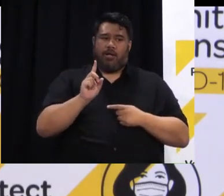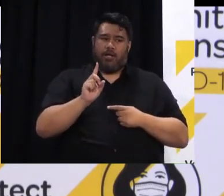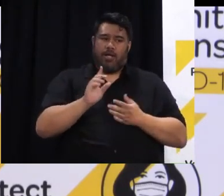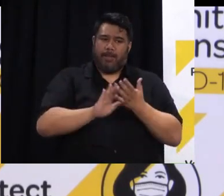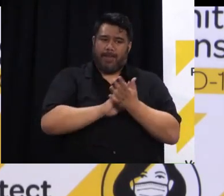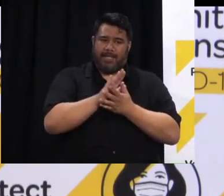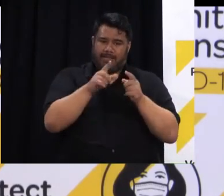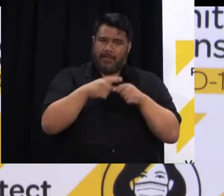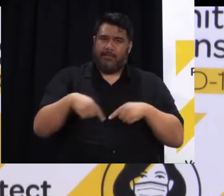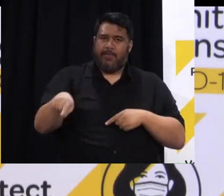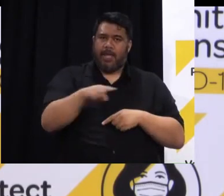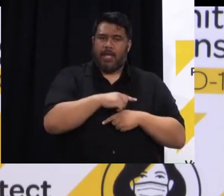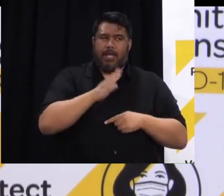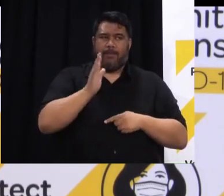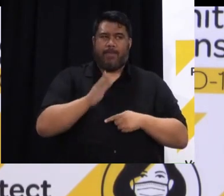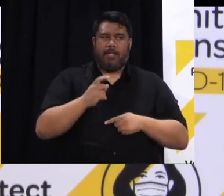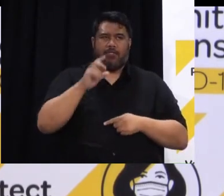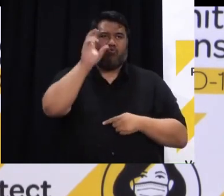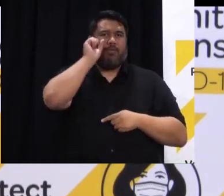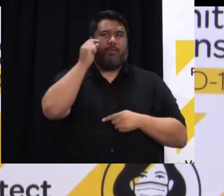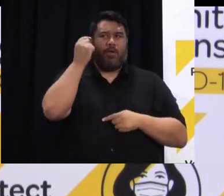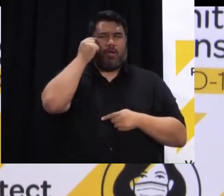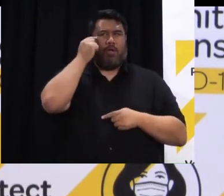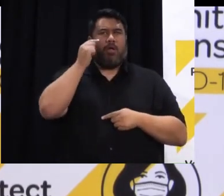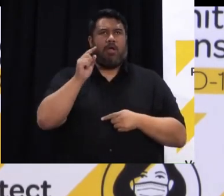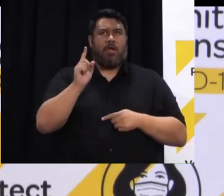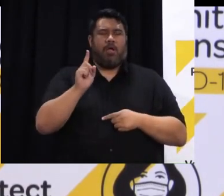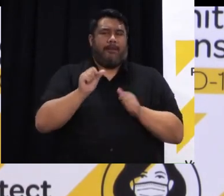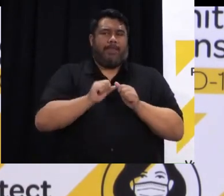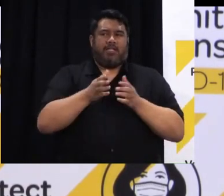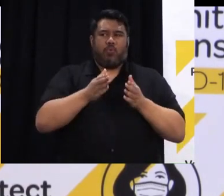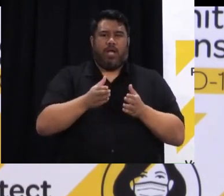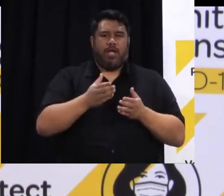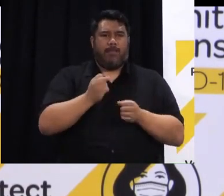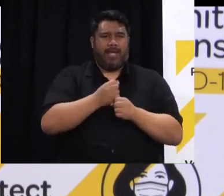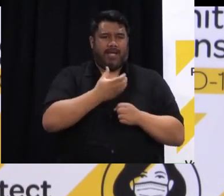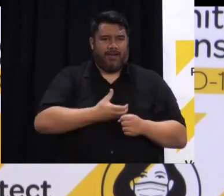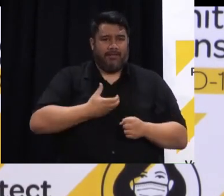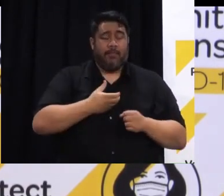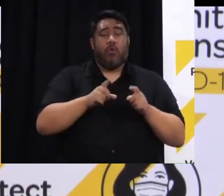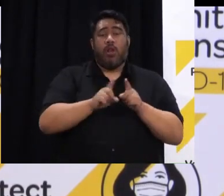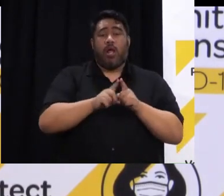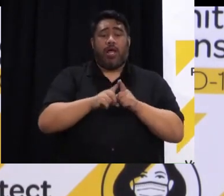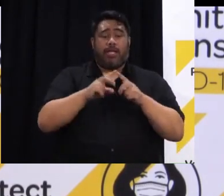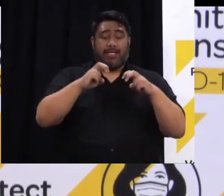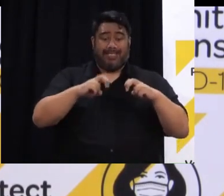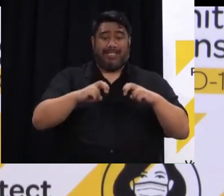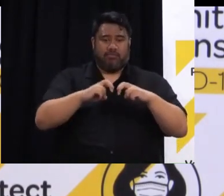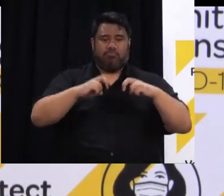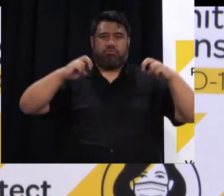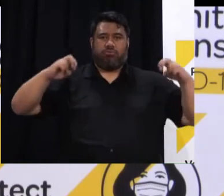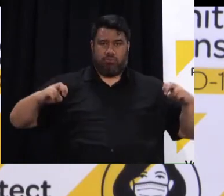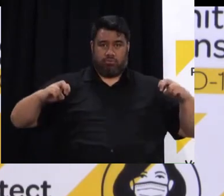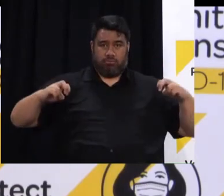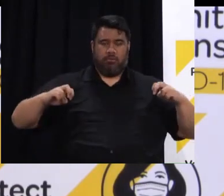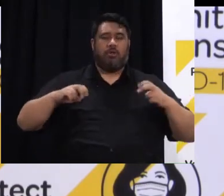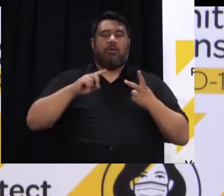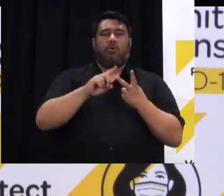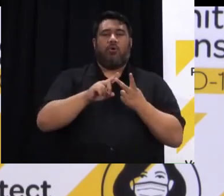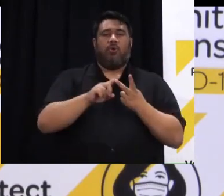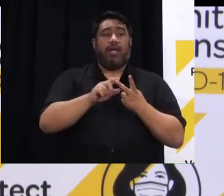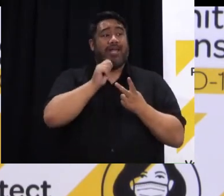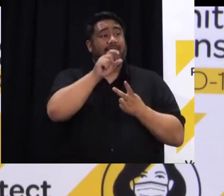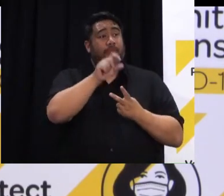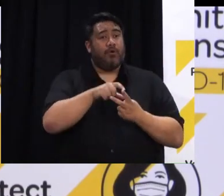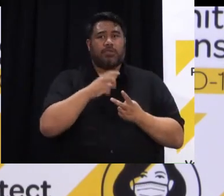would be taken in any sort of clinical consultation and that may include using physical distancing but the most important thing here is for anyone seeking care